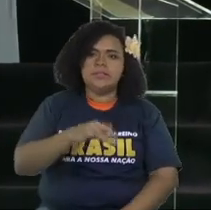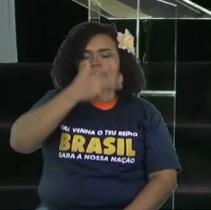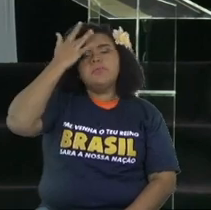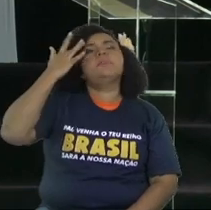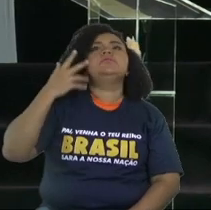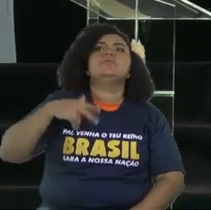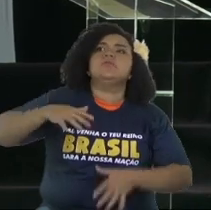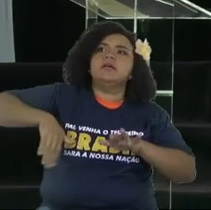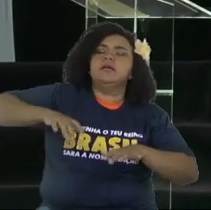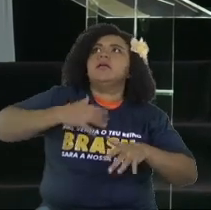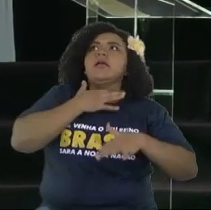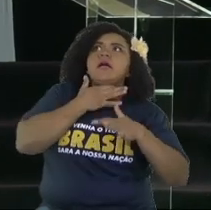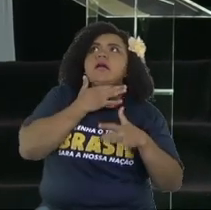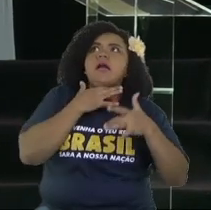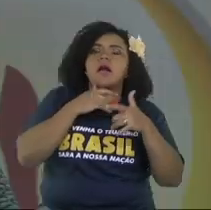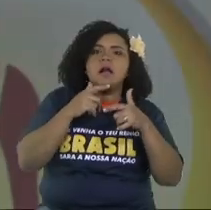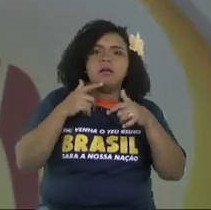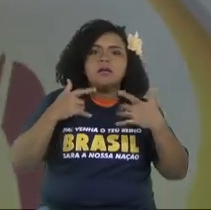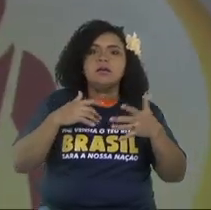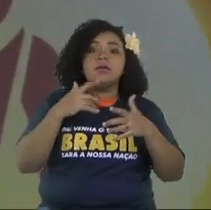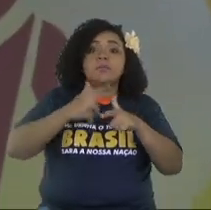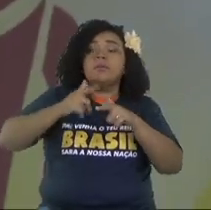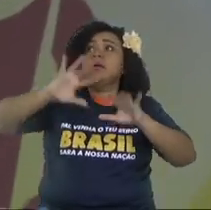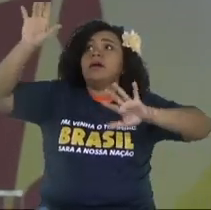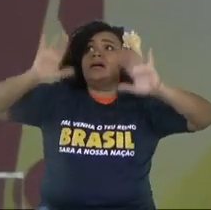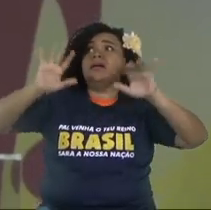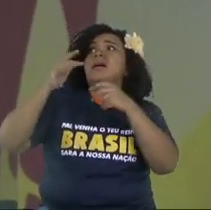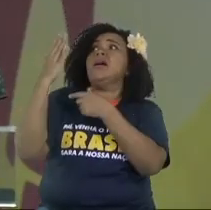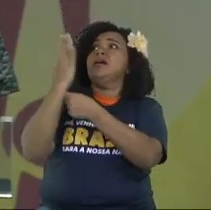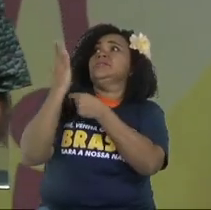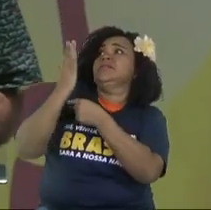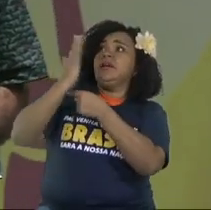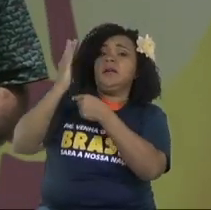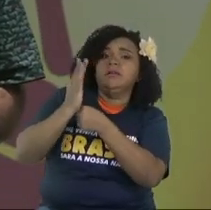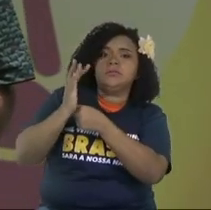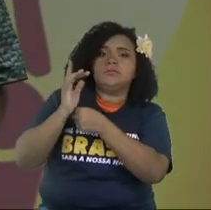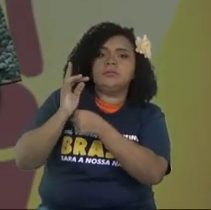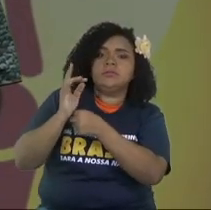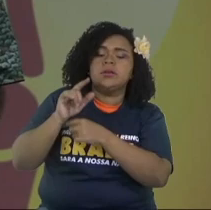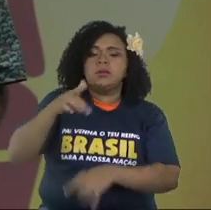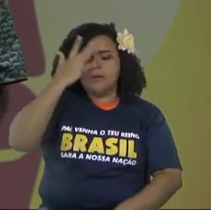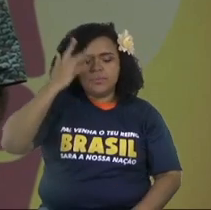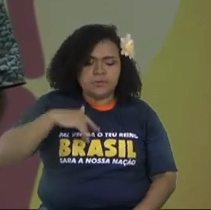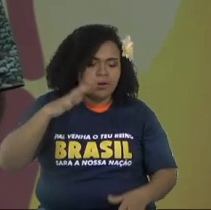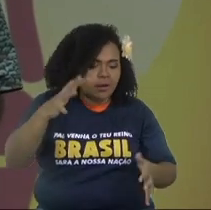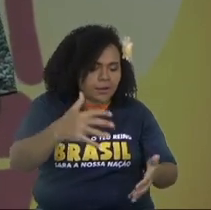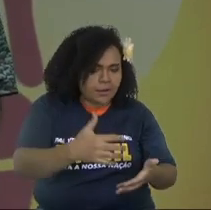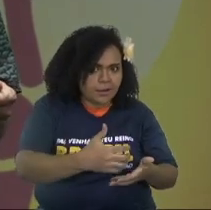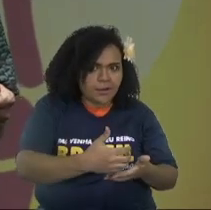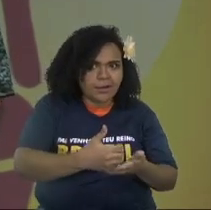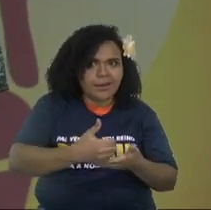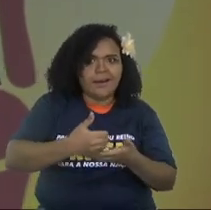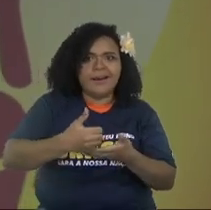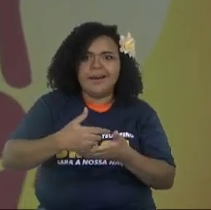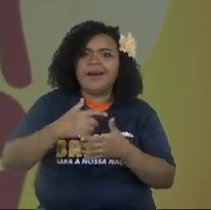You almost drowned. What an awful thing. It's a terrible thing.